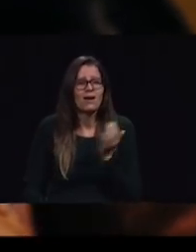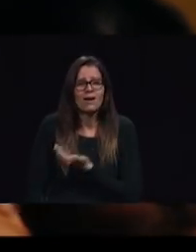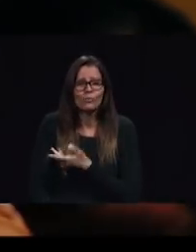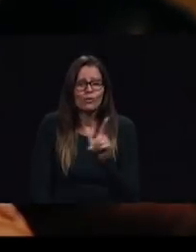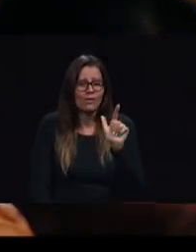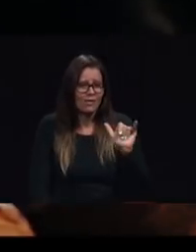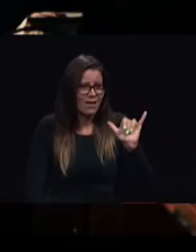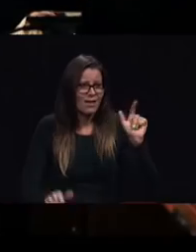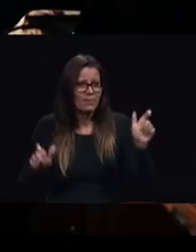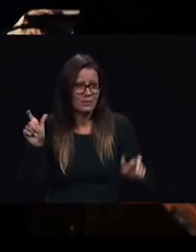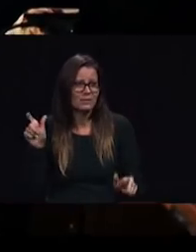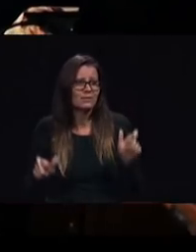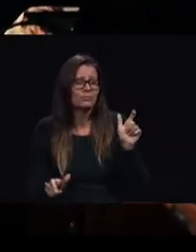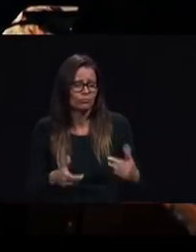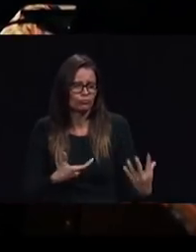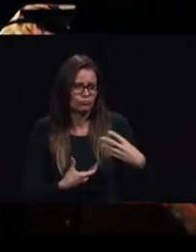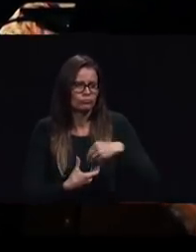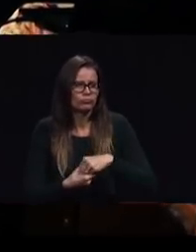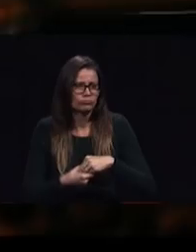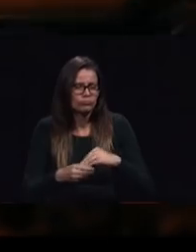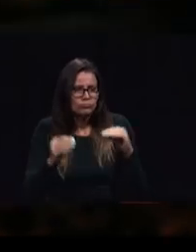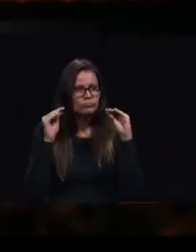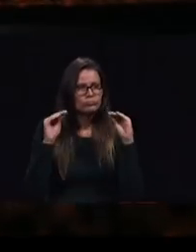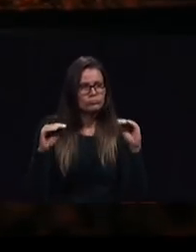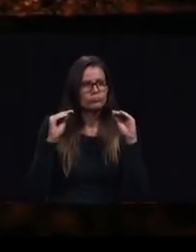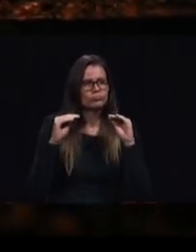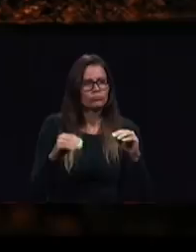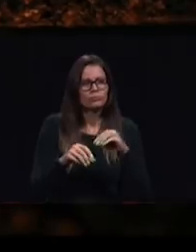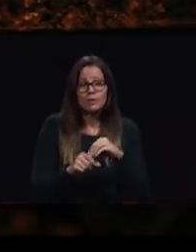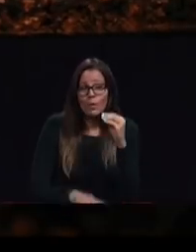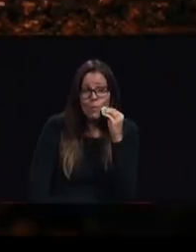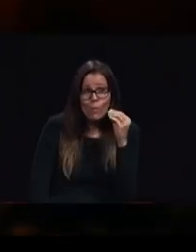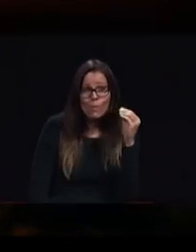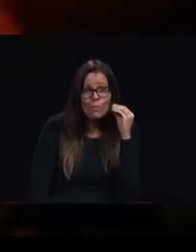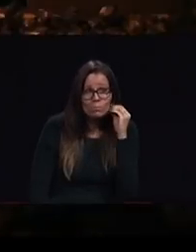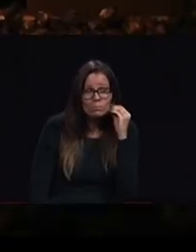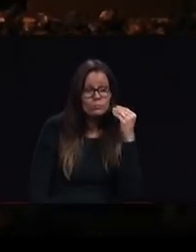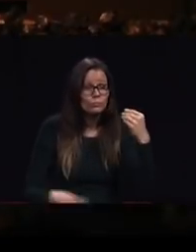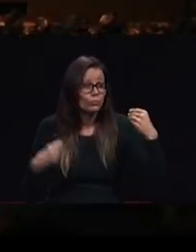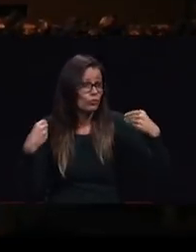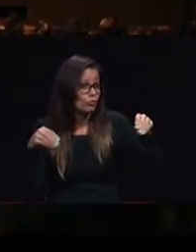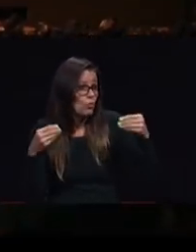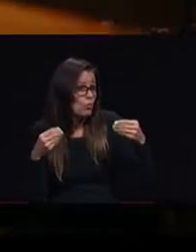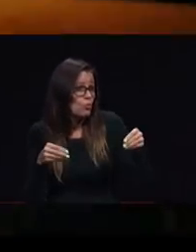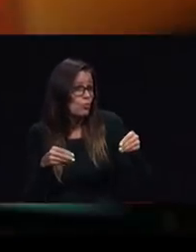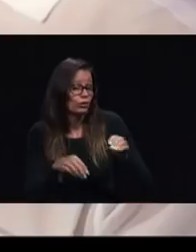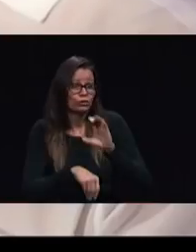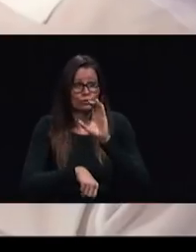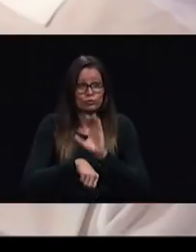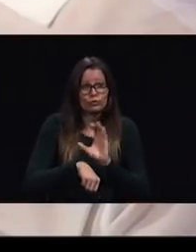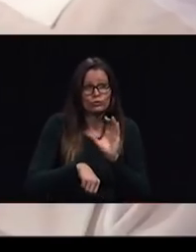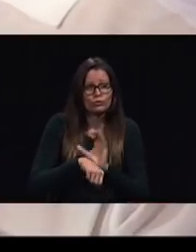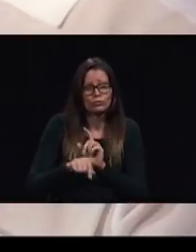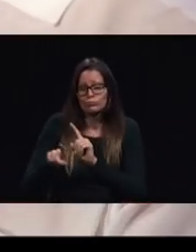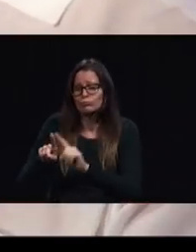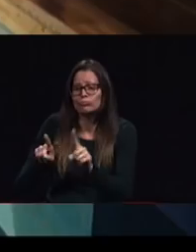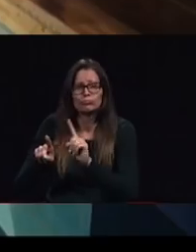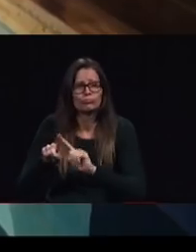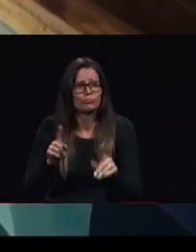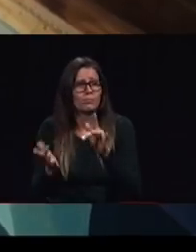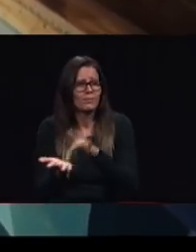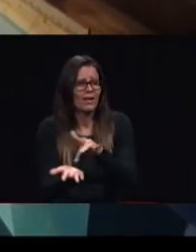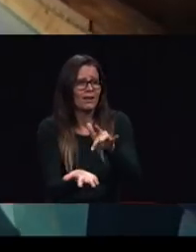in presenting in homes in storefronts in churches in wherever because God is